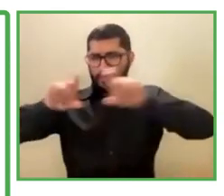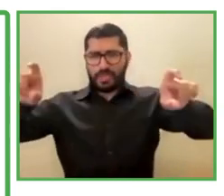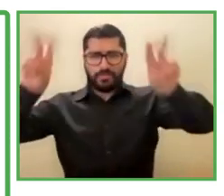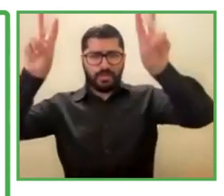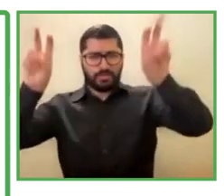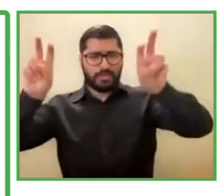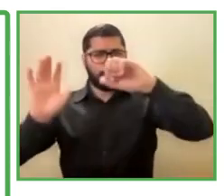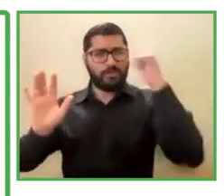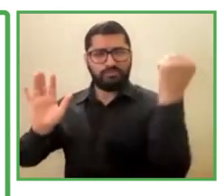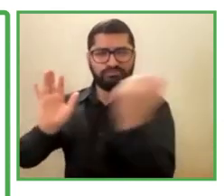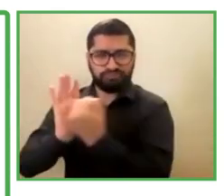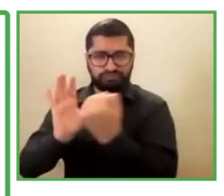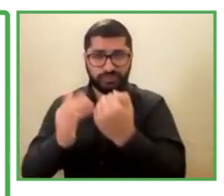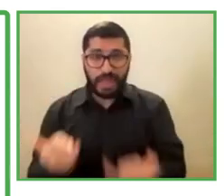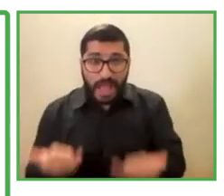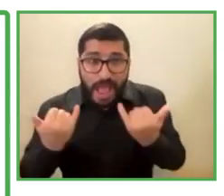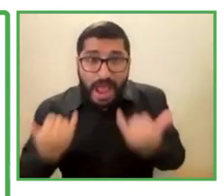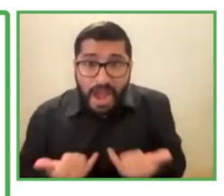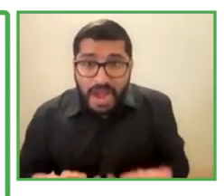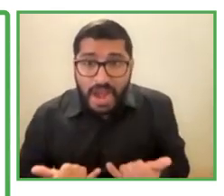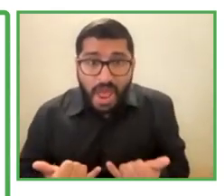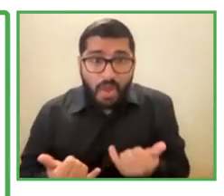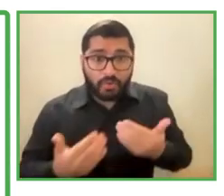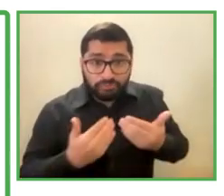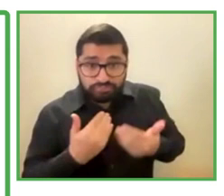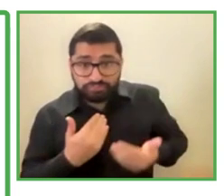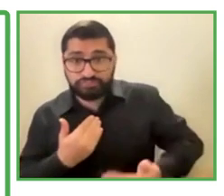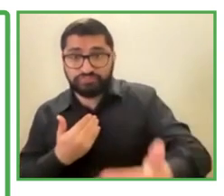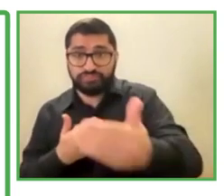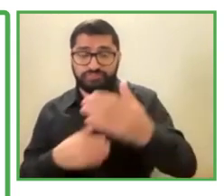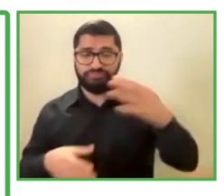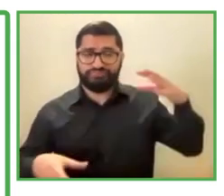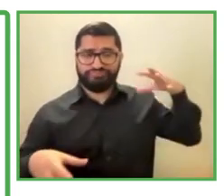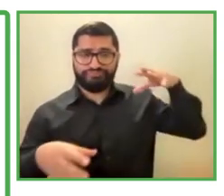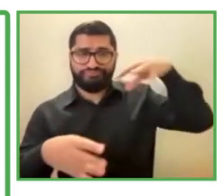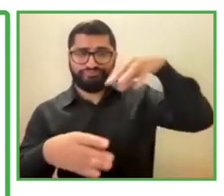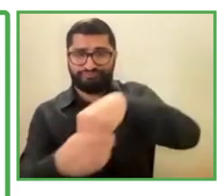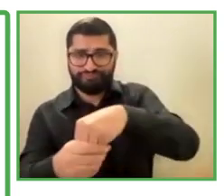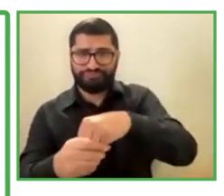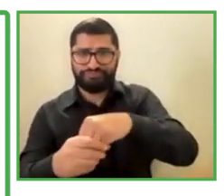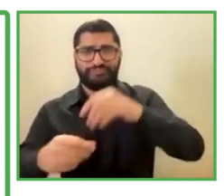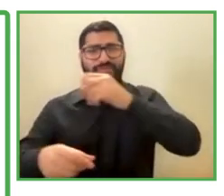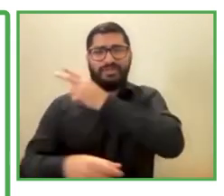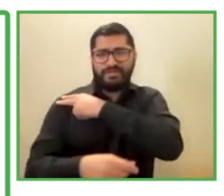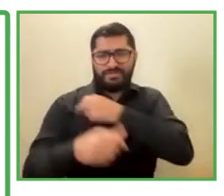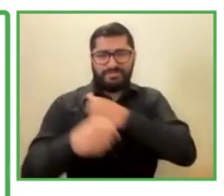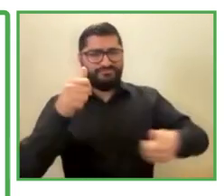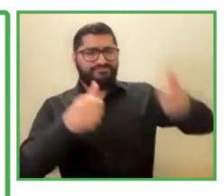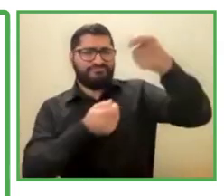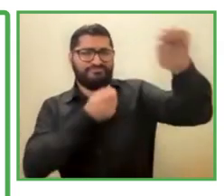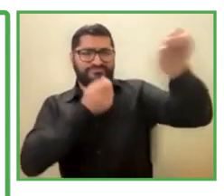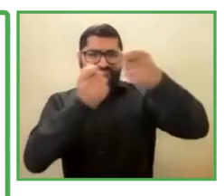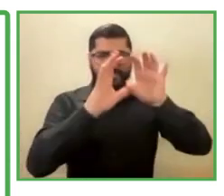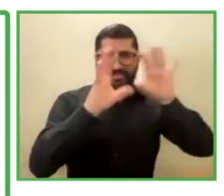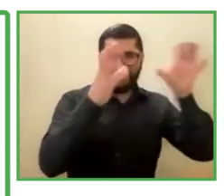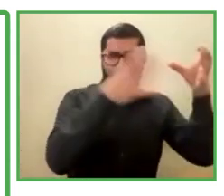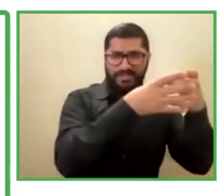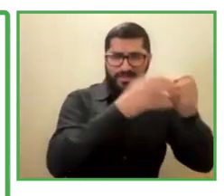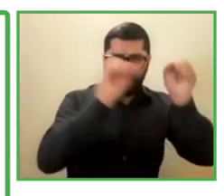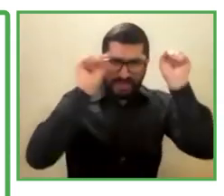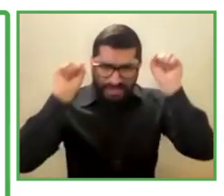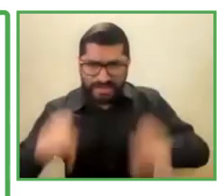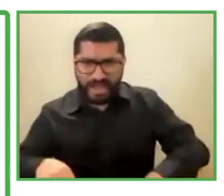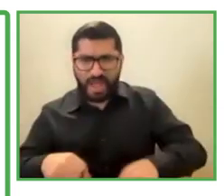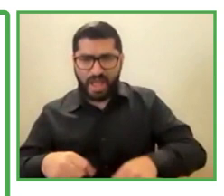from 2013, starting with this conversation between our general manager